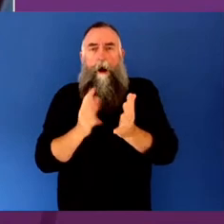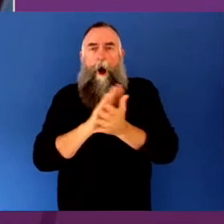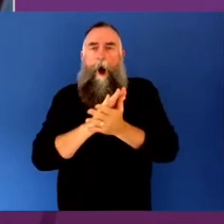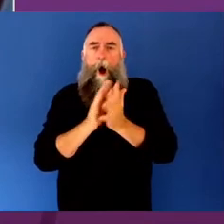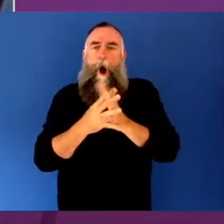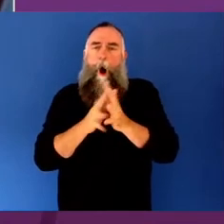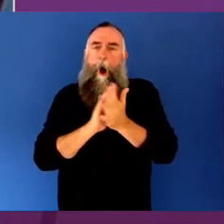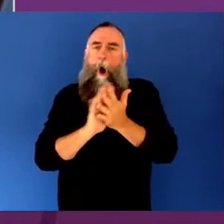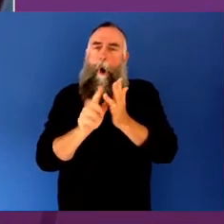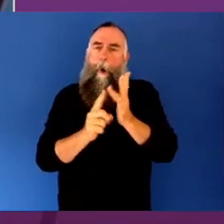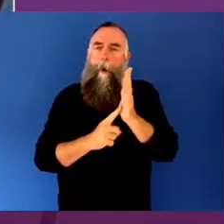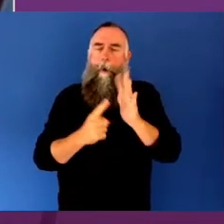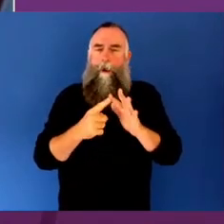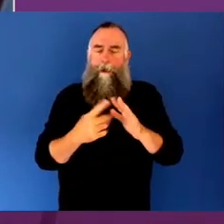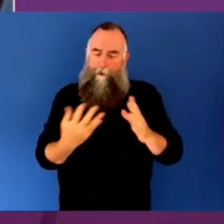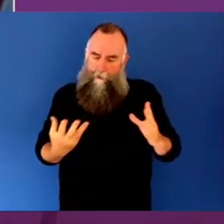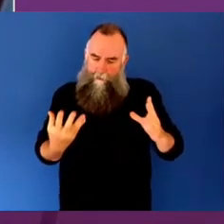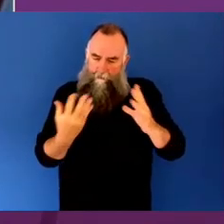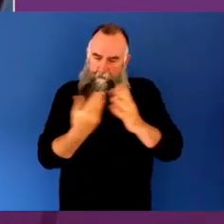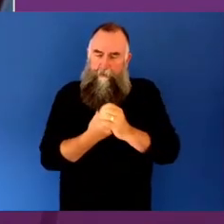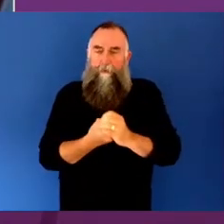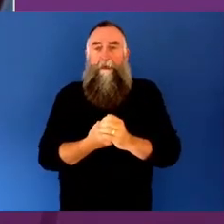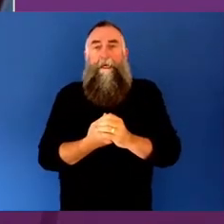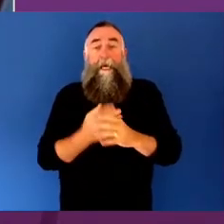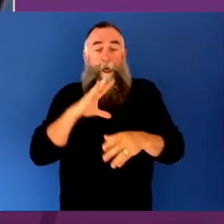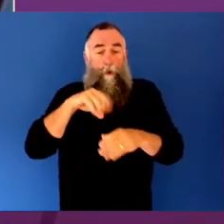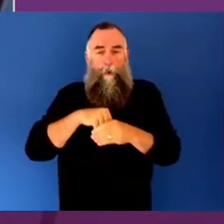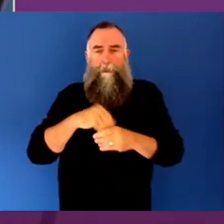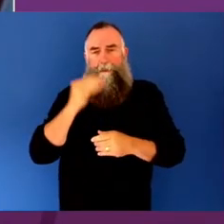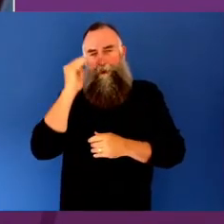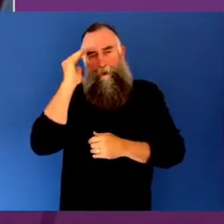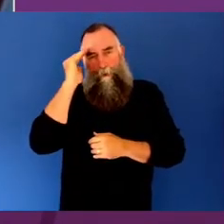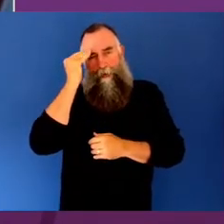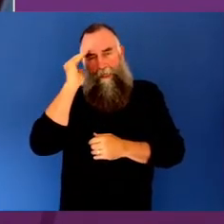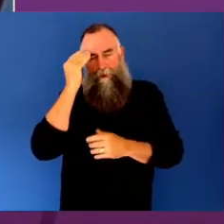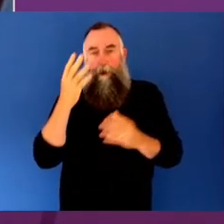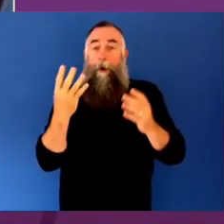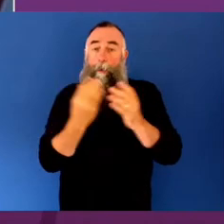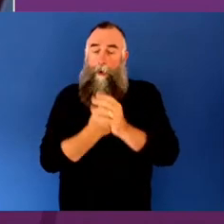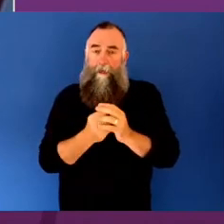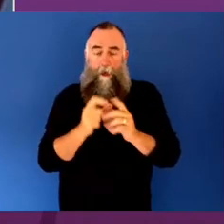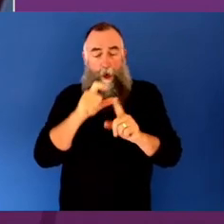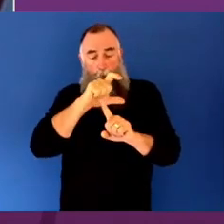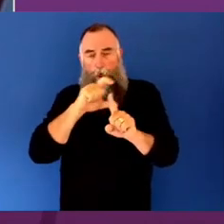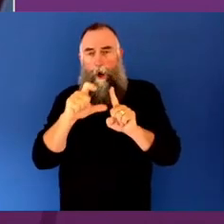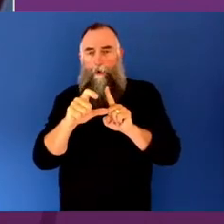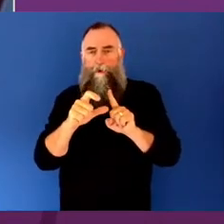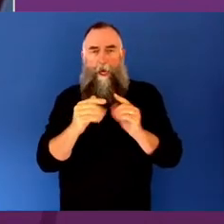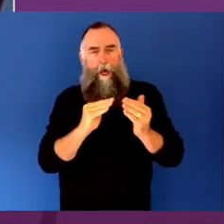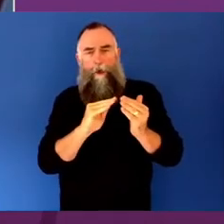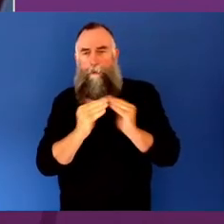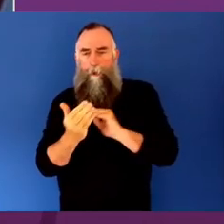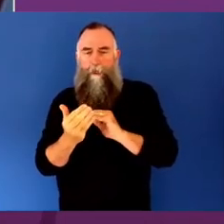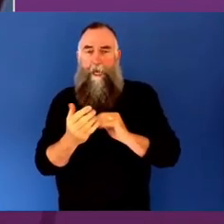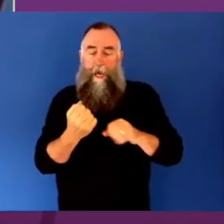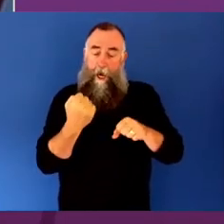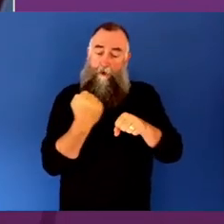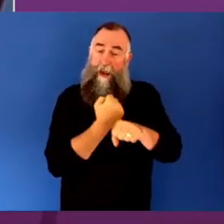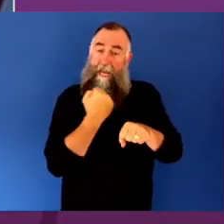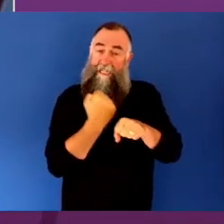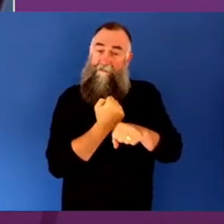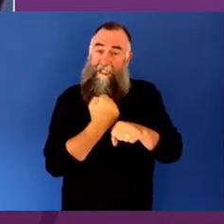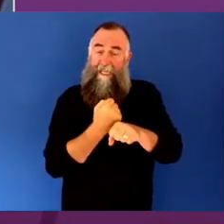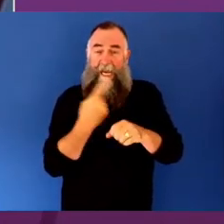aspect of our lives, culture and communities. Creativity and arts shifts us into